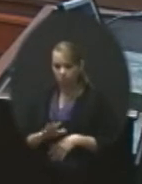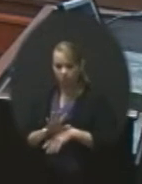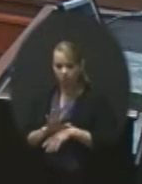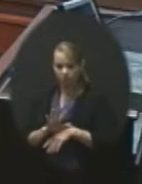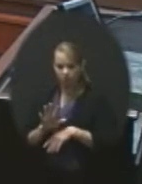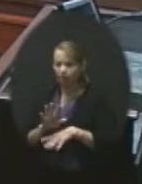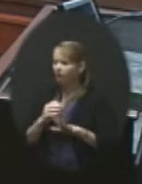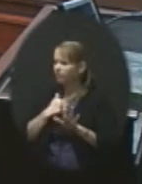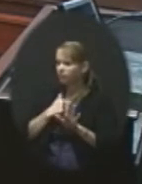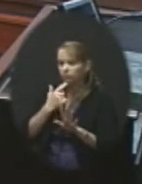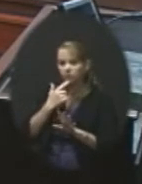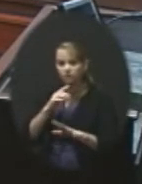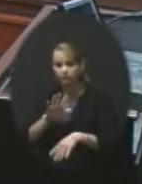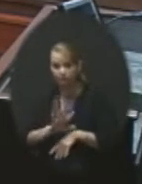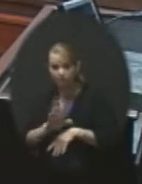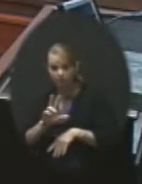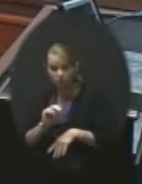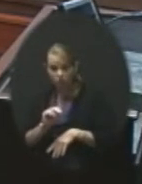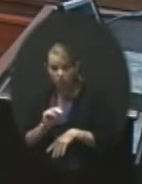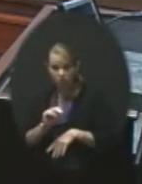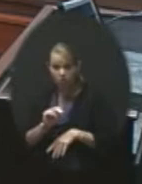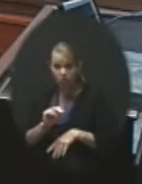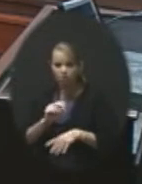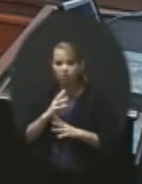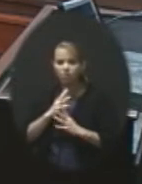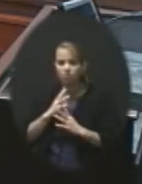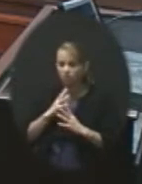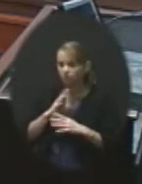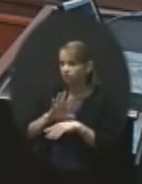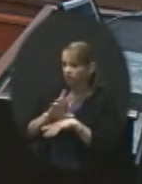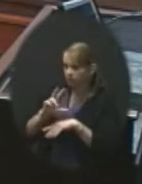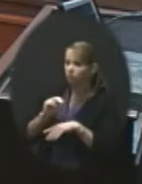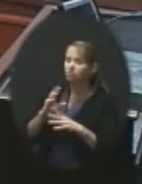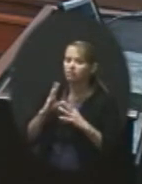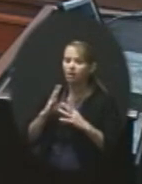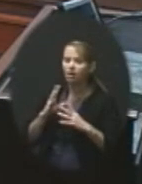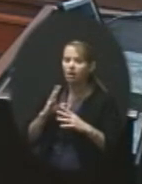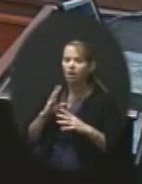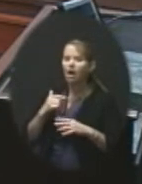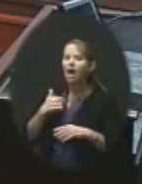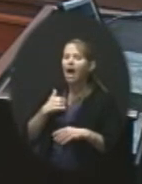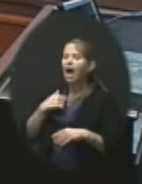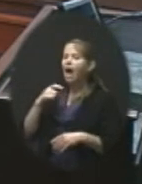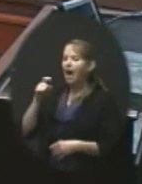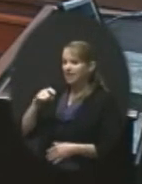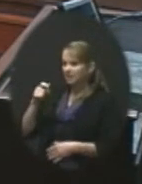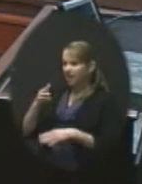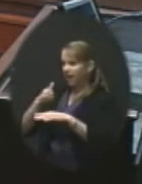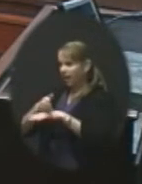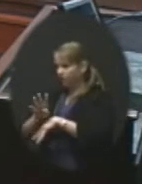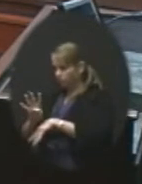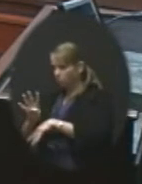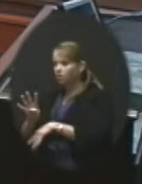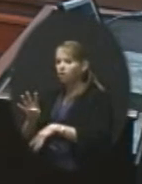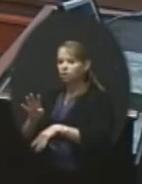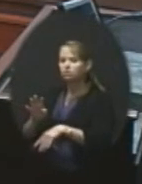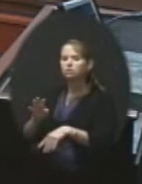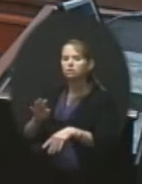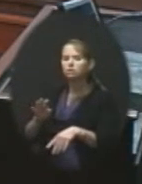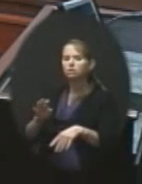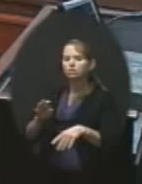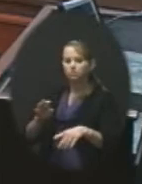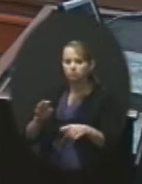I'm sorry, what'd you say? Five-thirty? Five-thirty? I'm sorry, what'd you say? Five-thirty's fine. I need it after four o'clock if I was going to make it. Might need five-thirty.